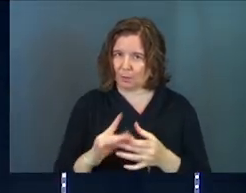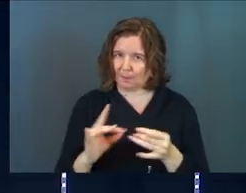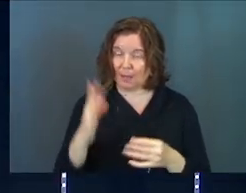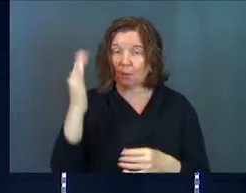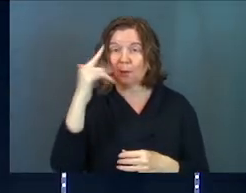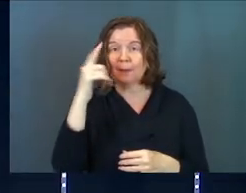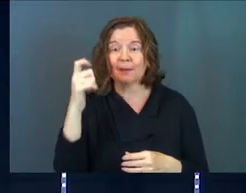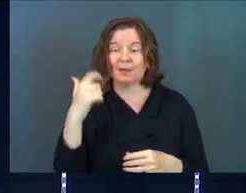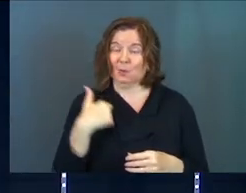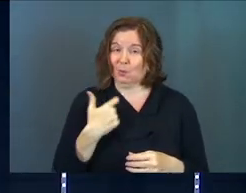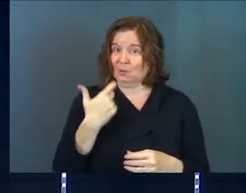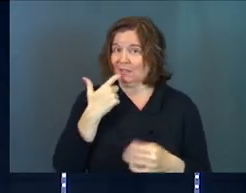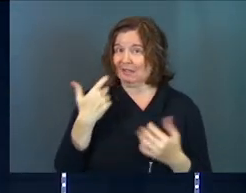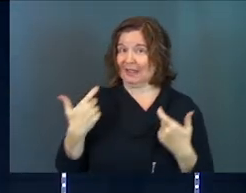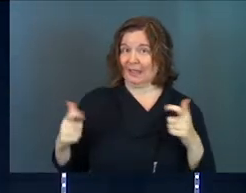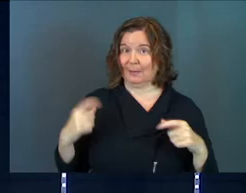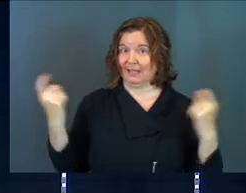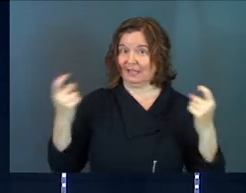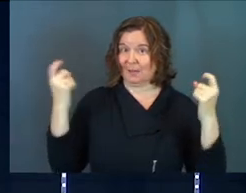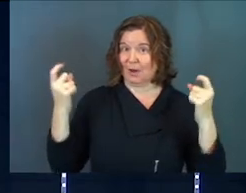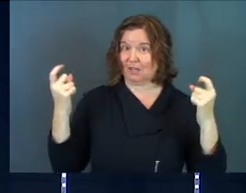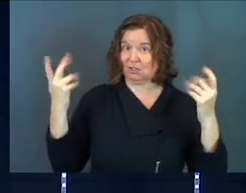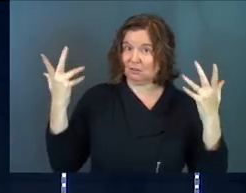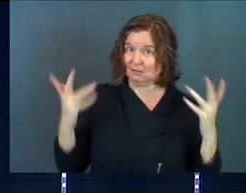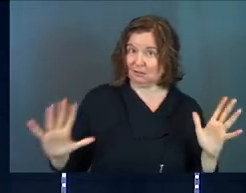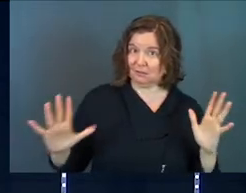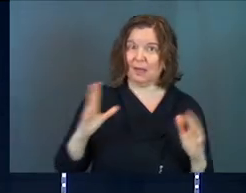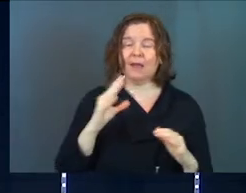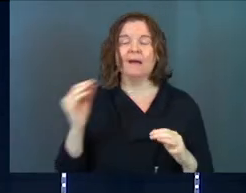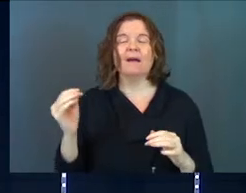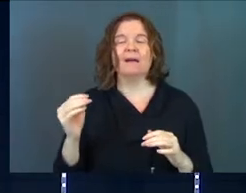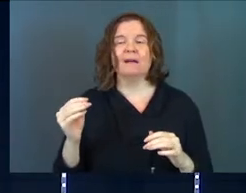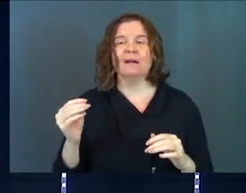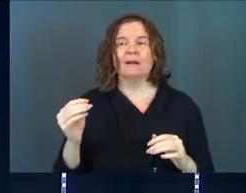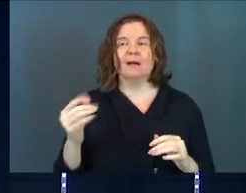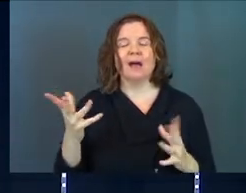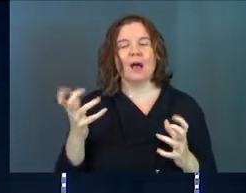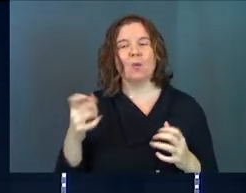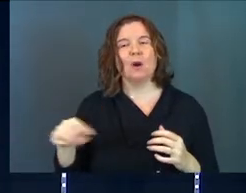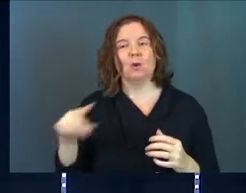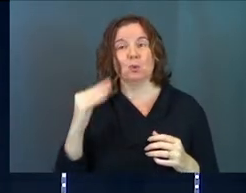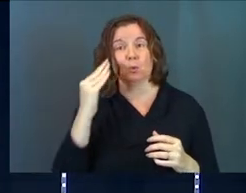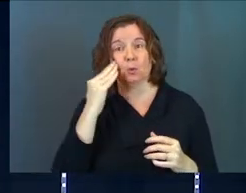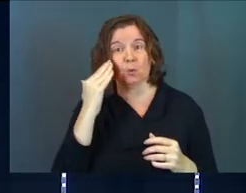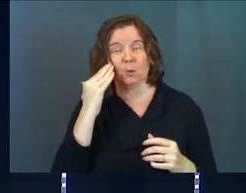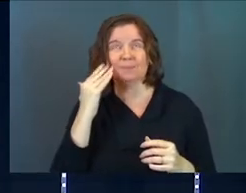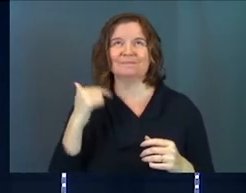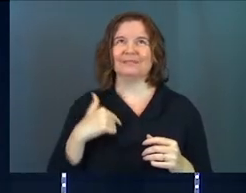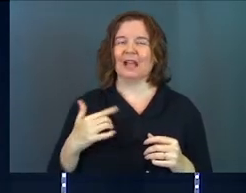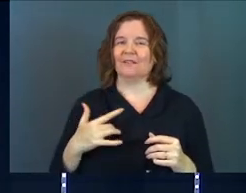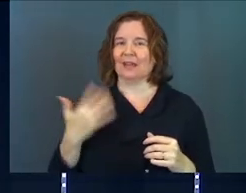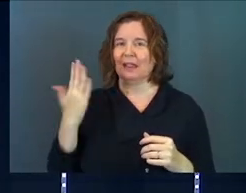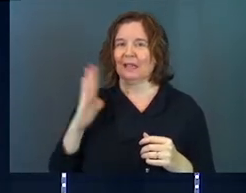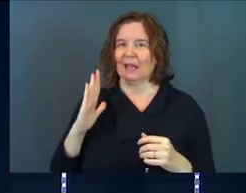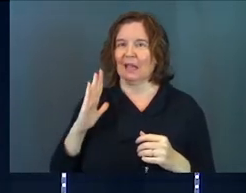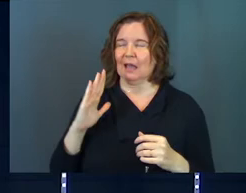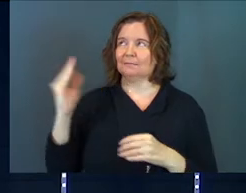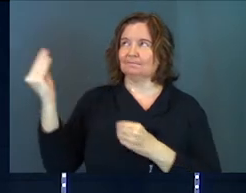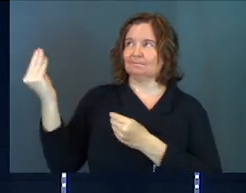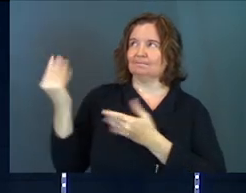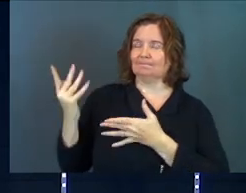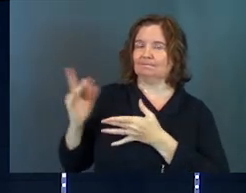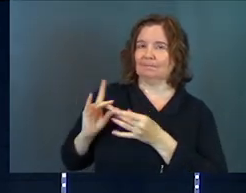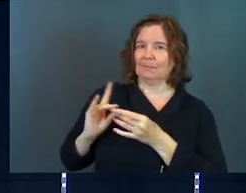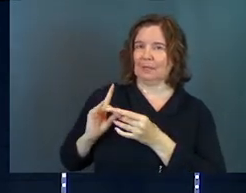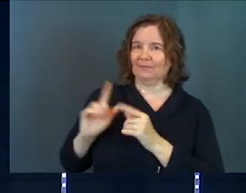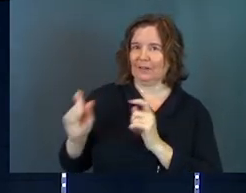message because, hey, we just had that big celebration. And I want you to know, I felt like God came and spoke to